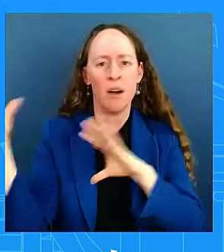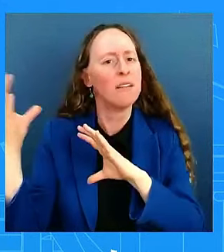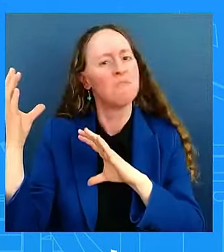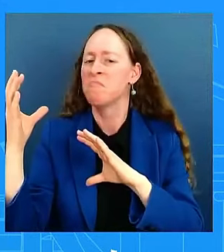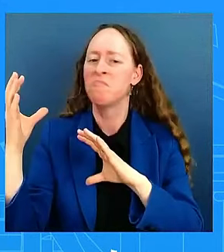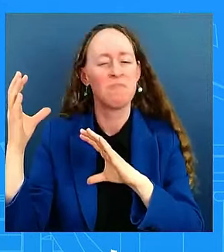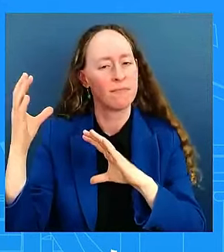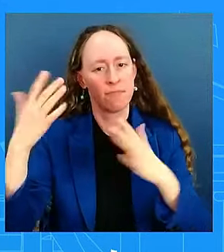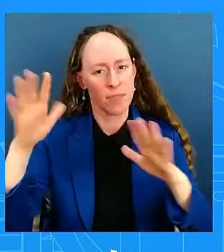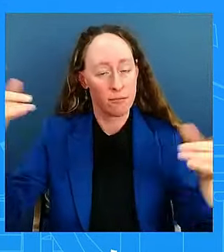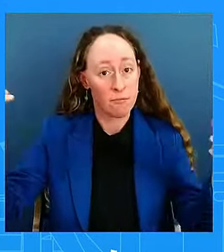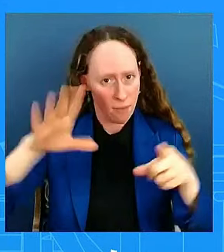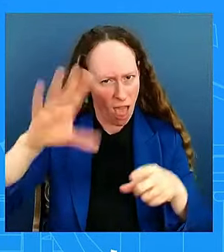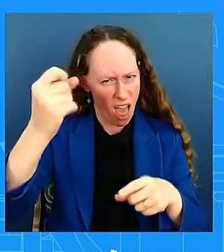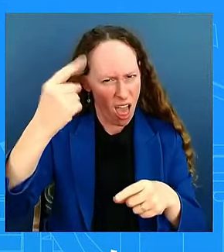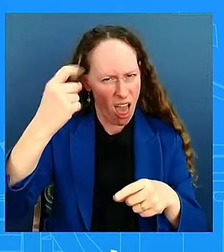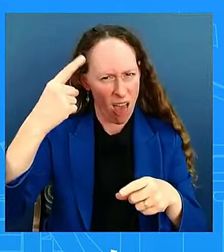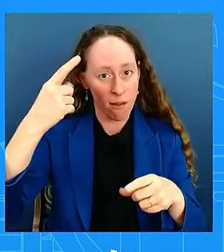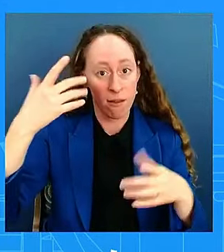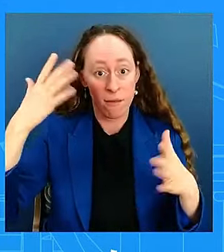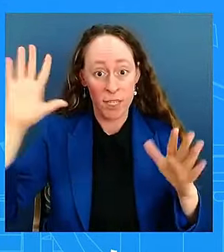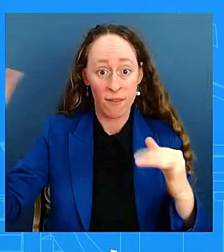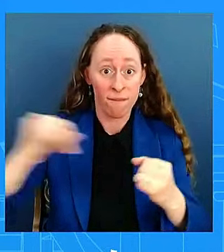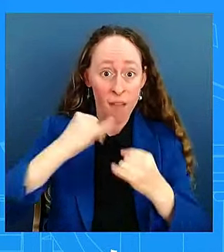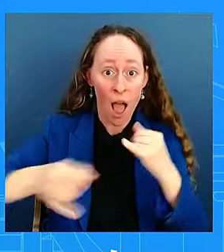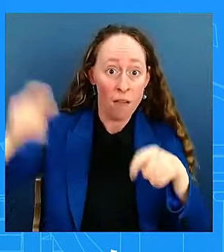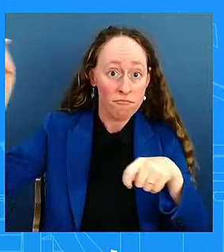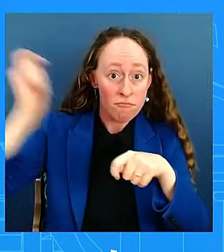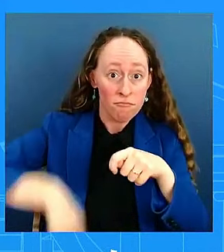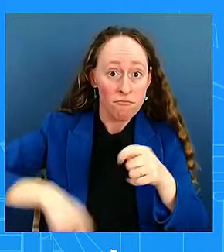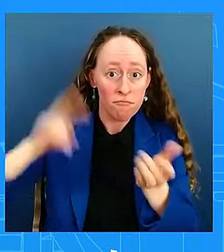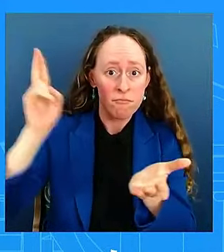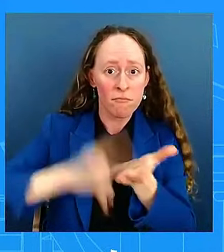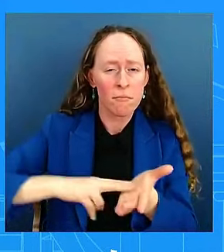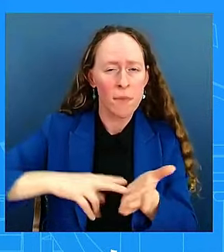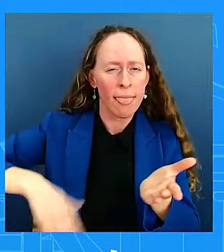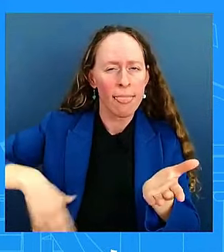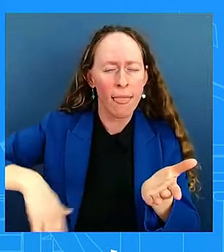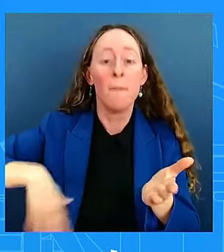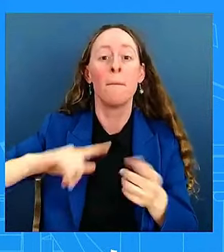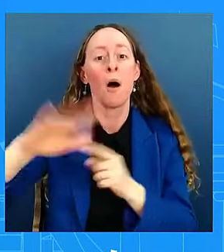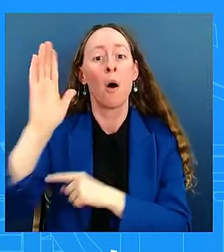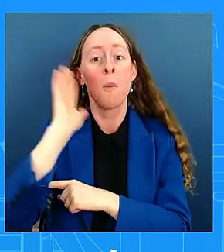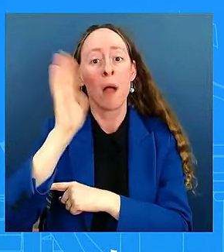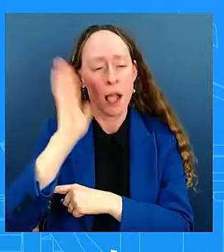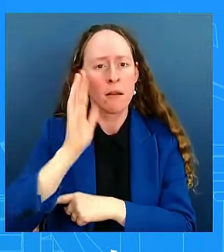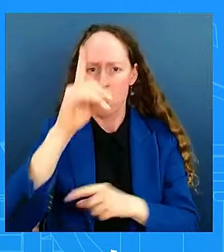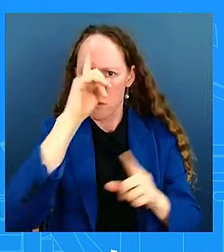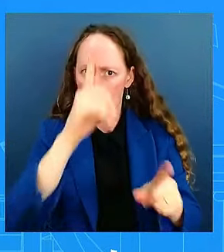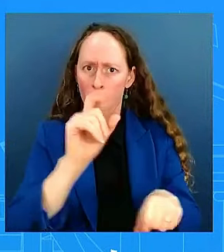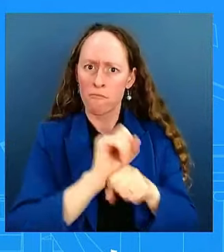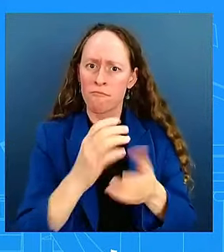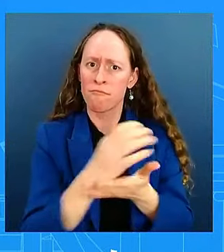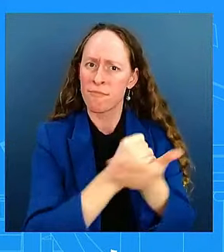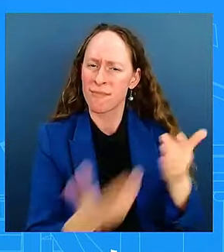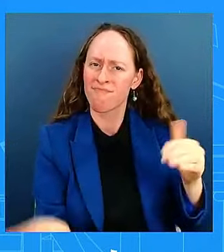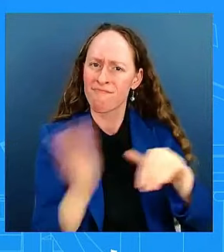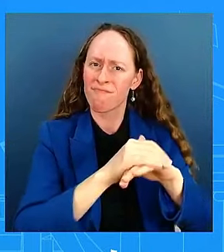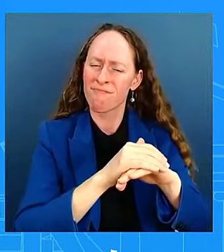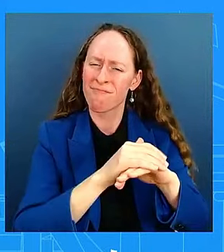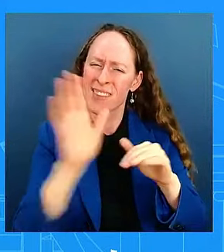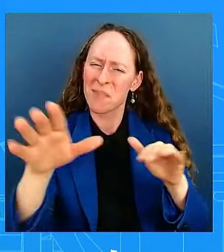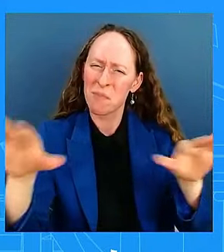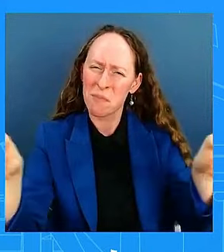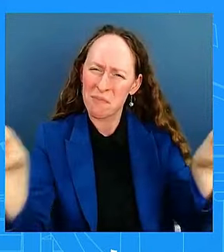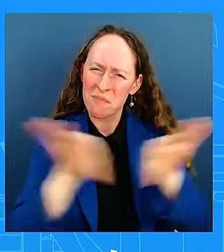dock workers and shows the importance of collective bargaining and represents, I think, critical progress toward a strong